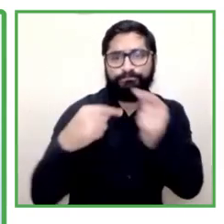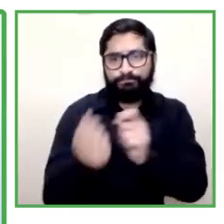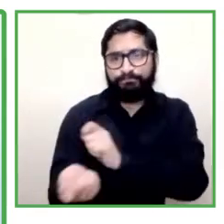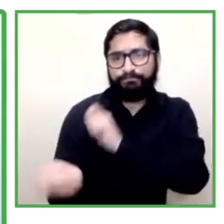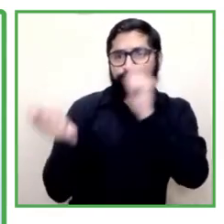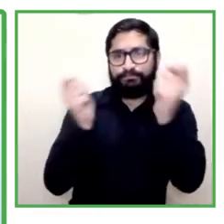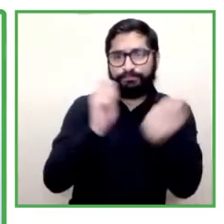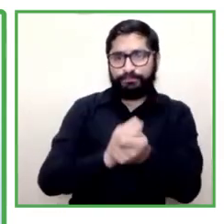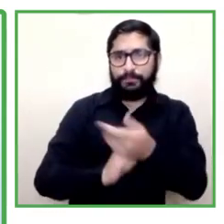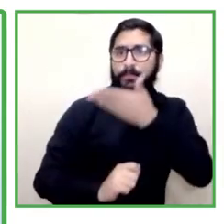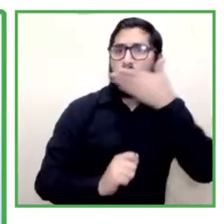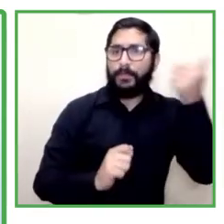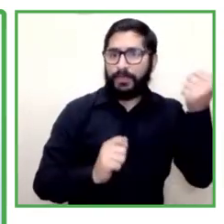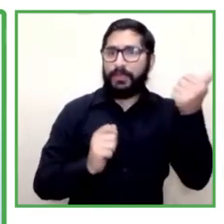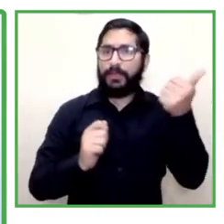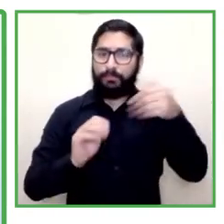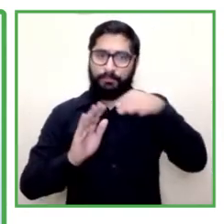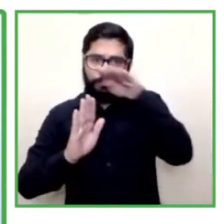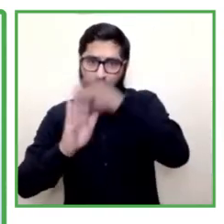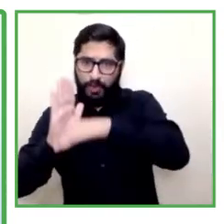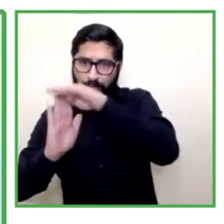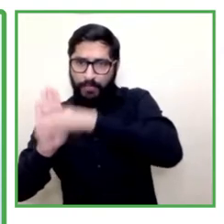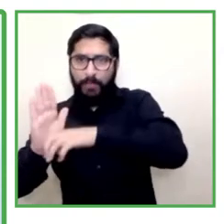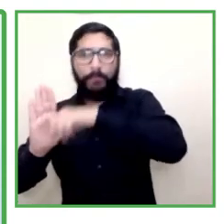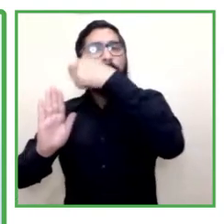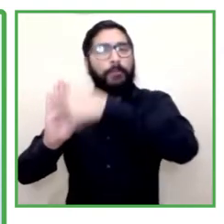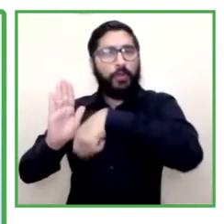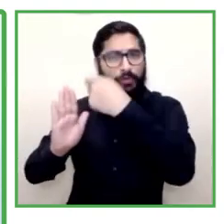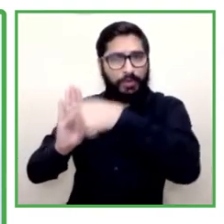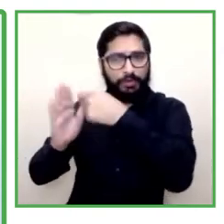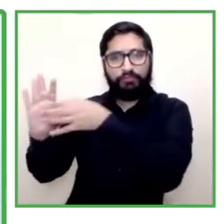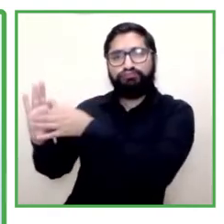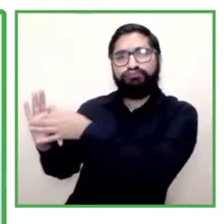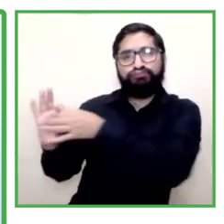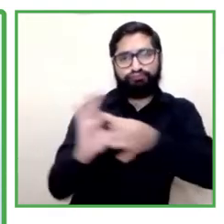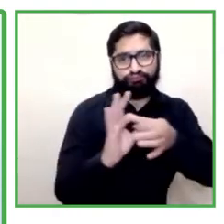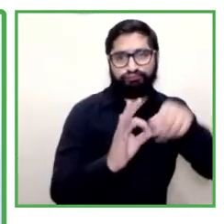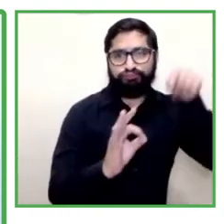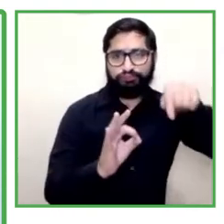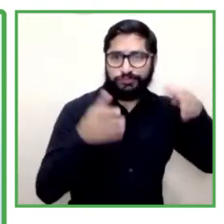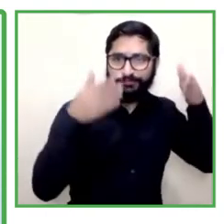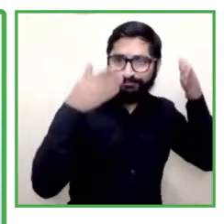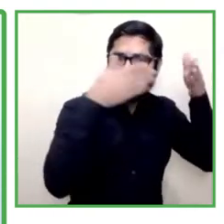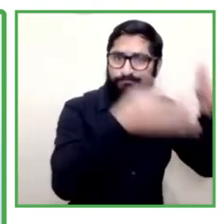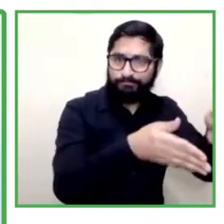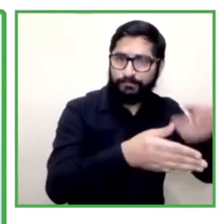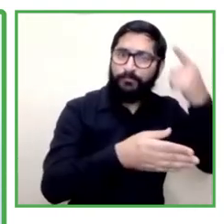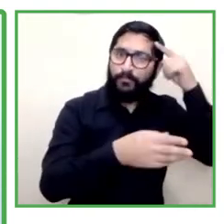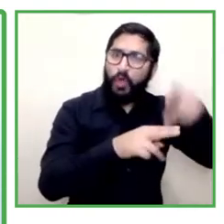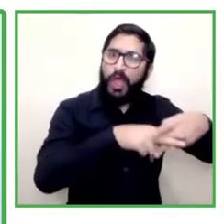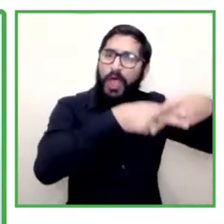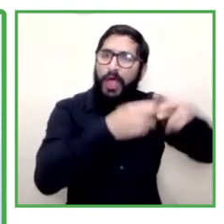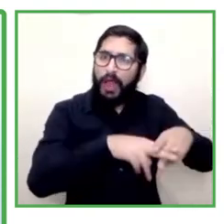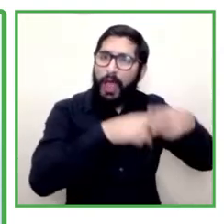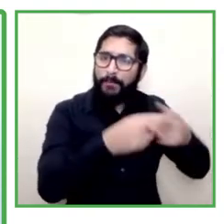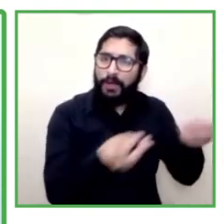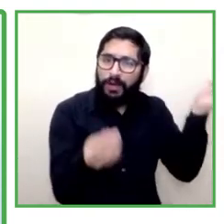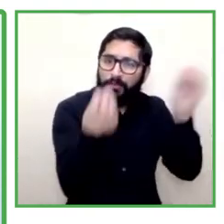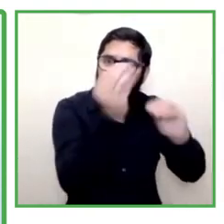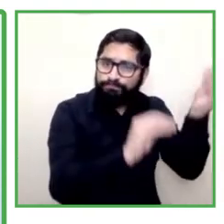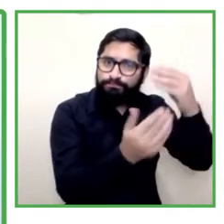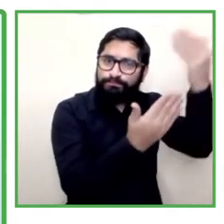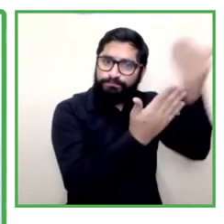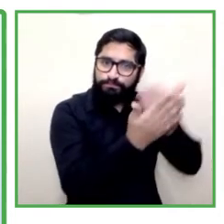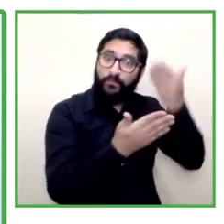the essence of this project is becoming a tool that which allow people with disabilities to